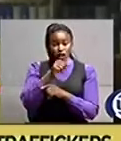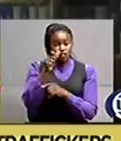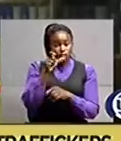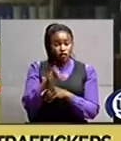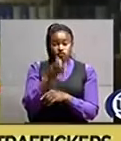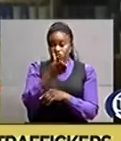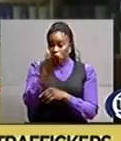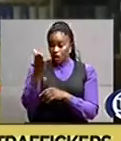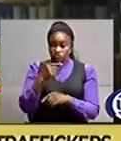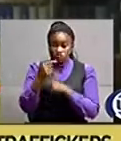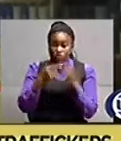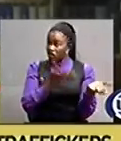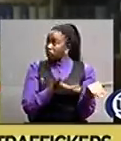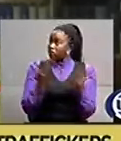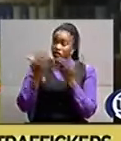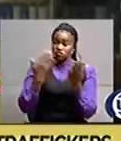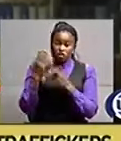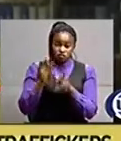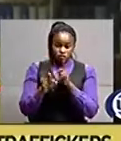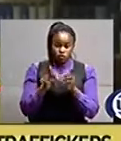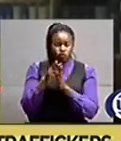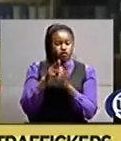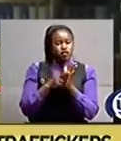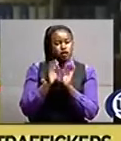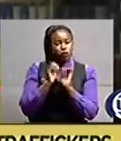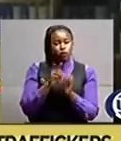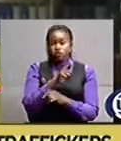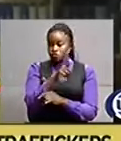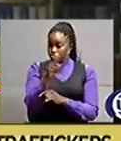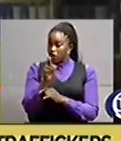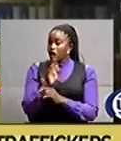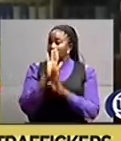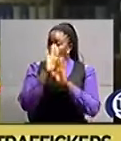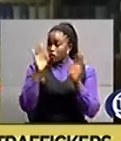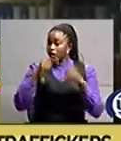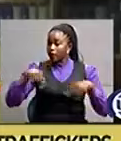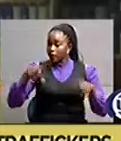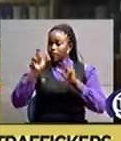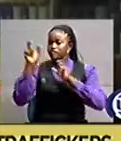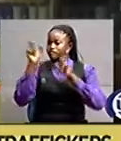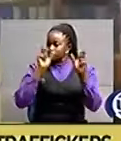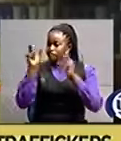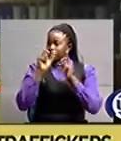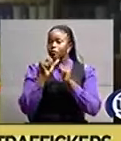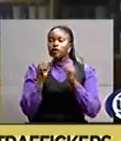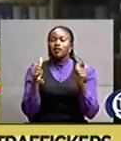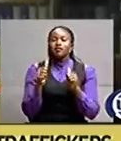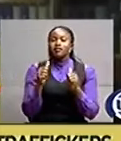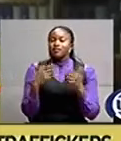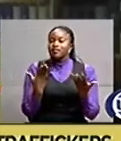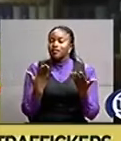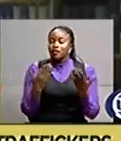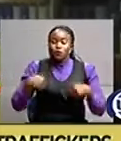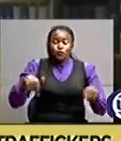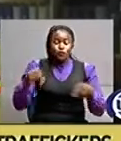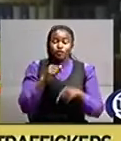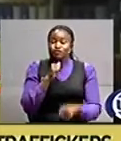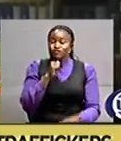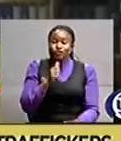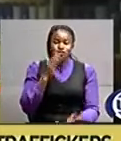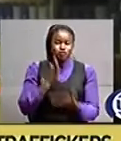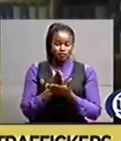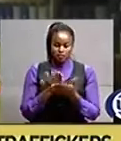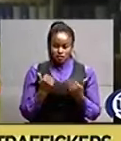is currently engaging in this kind of business should know that we are on high alert and we shall not uh stop